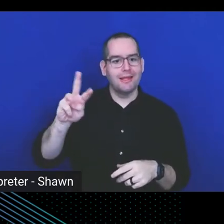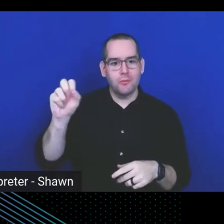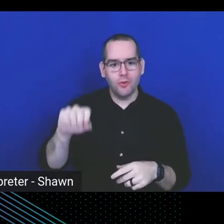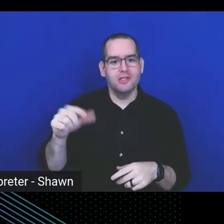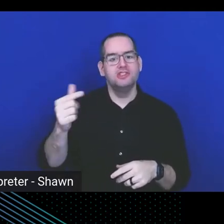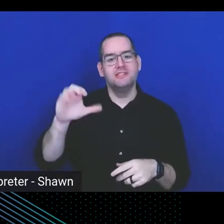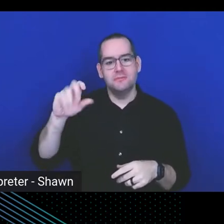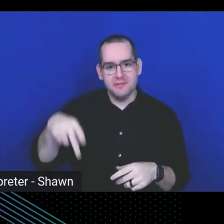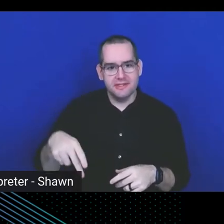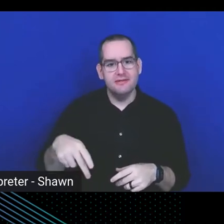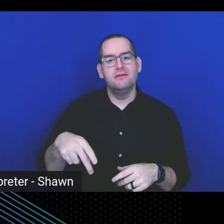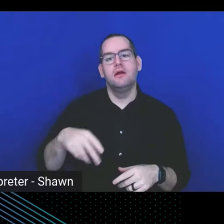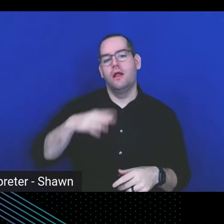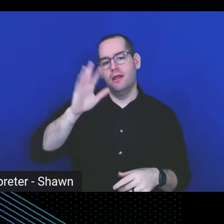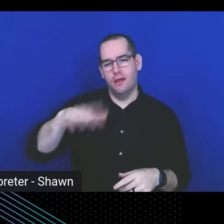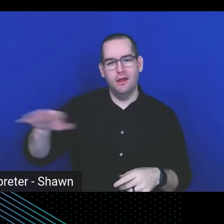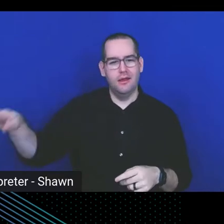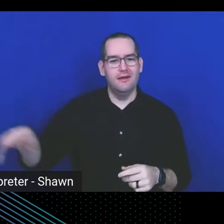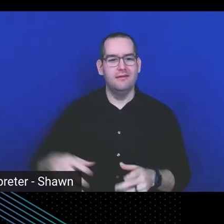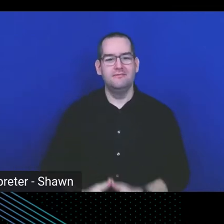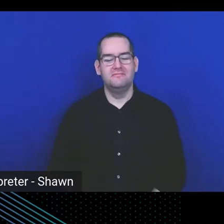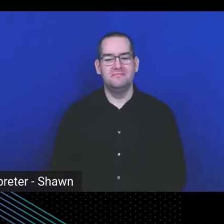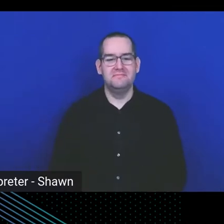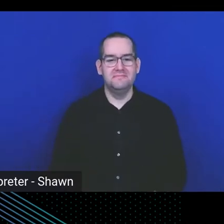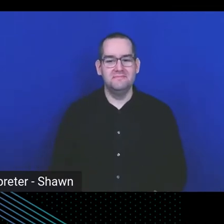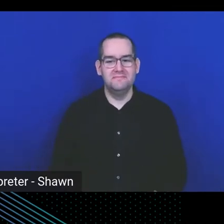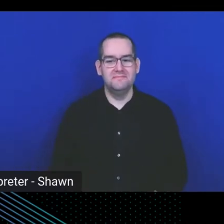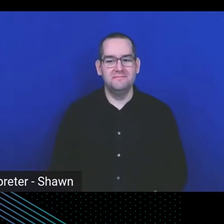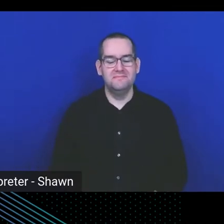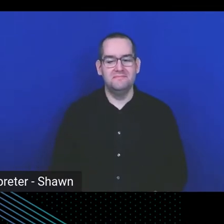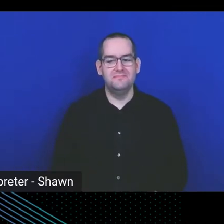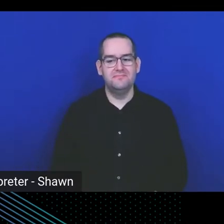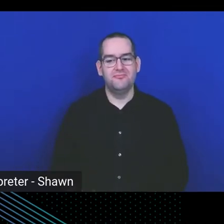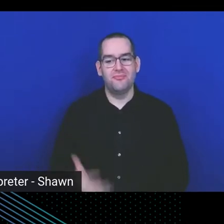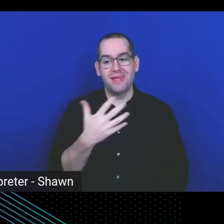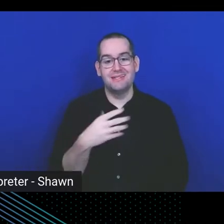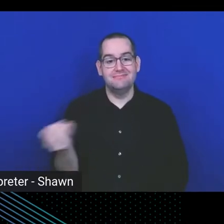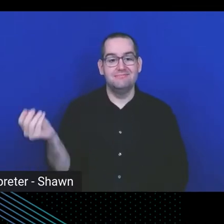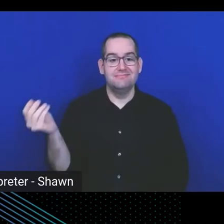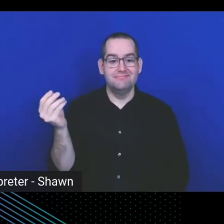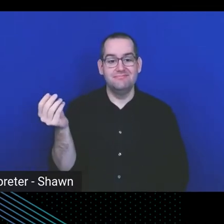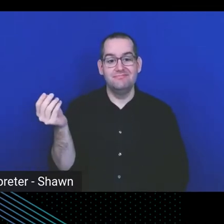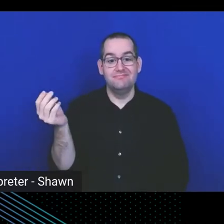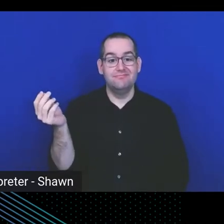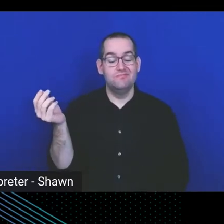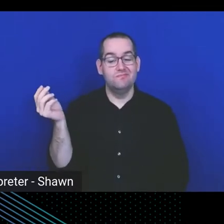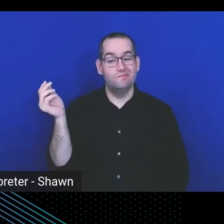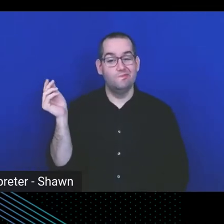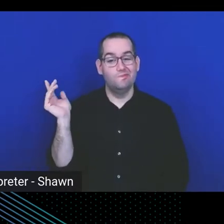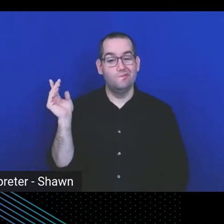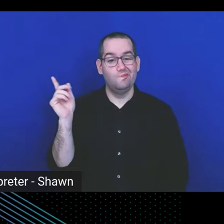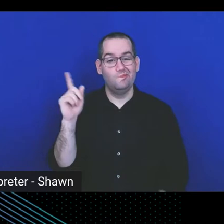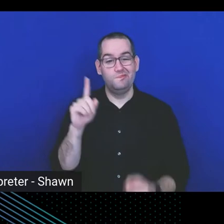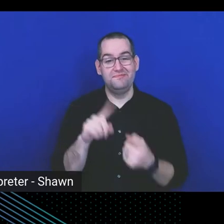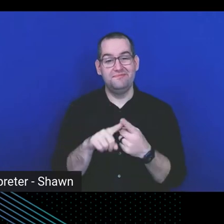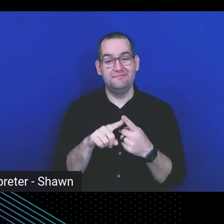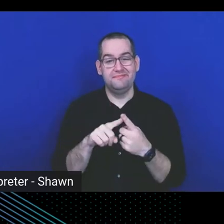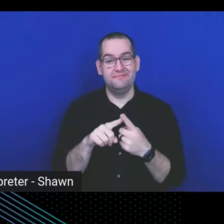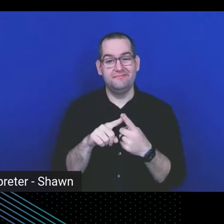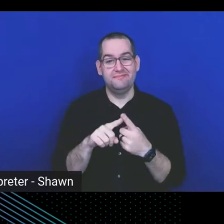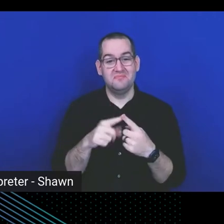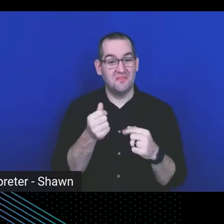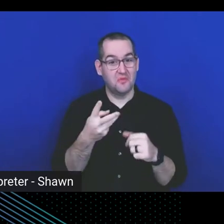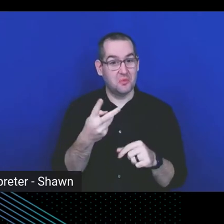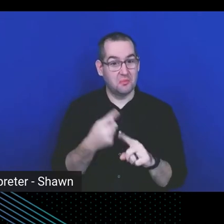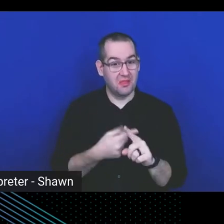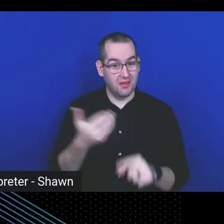it's there, and up until a couple of months